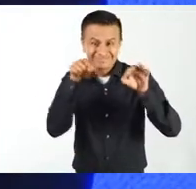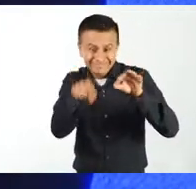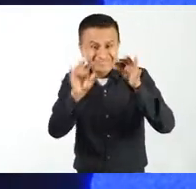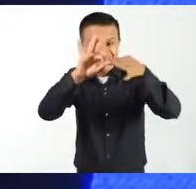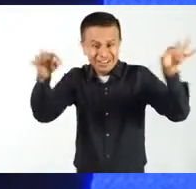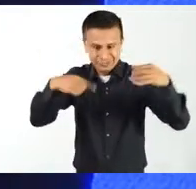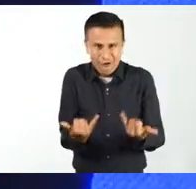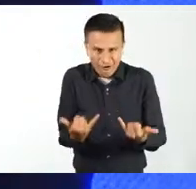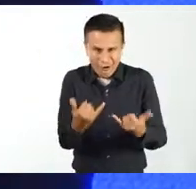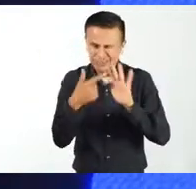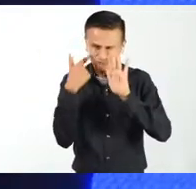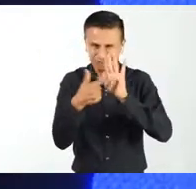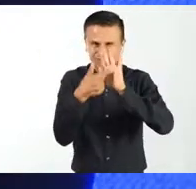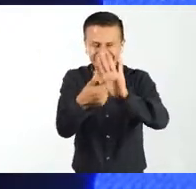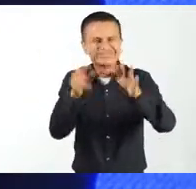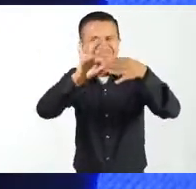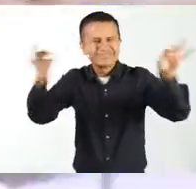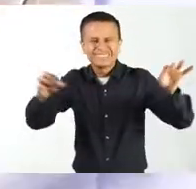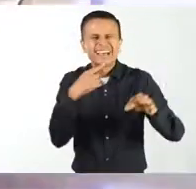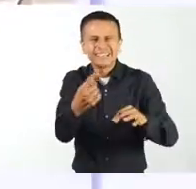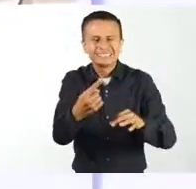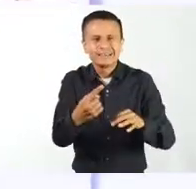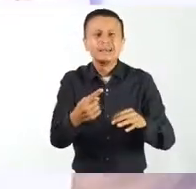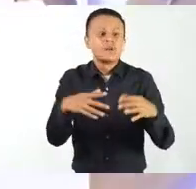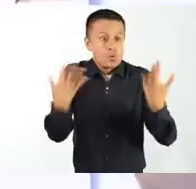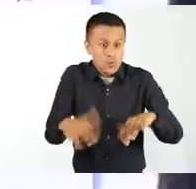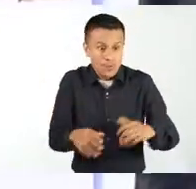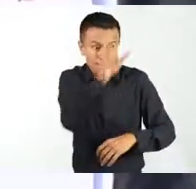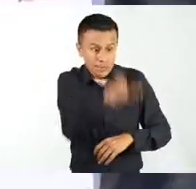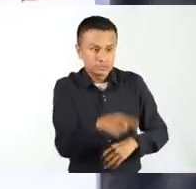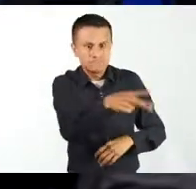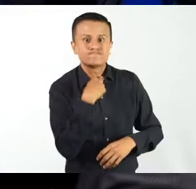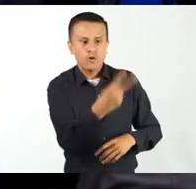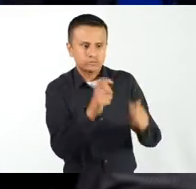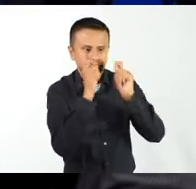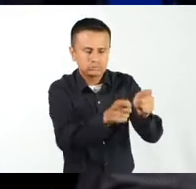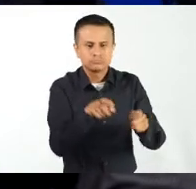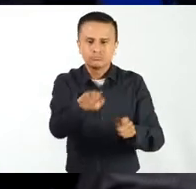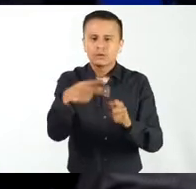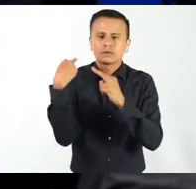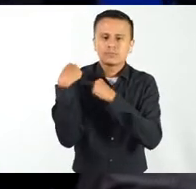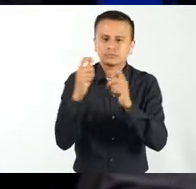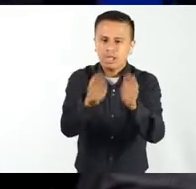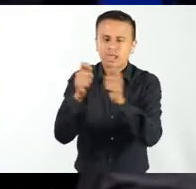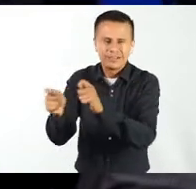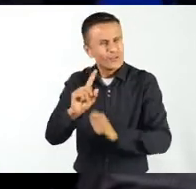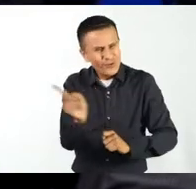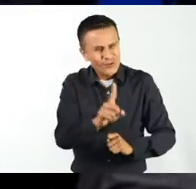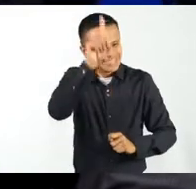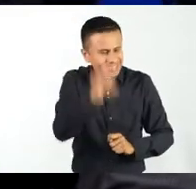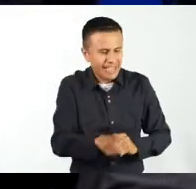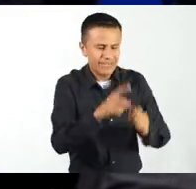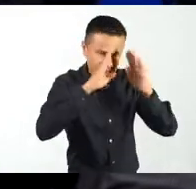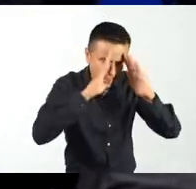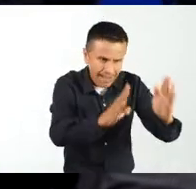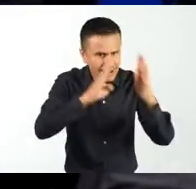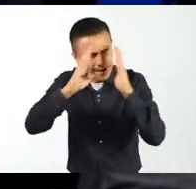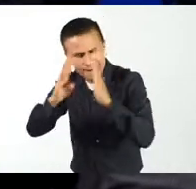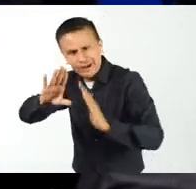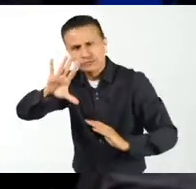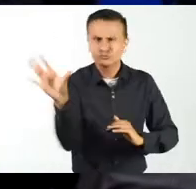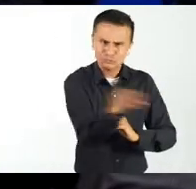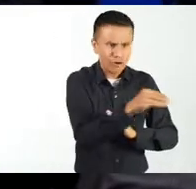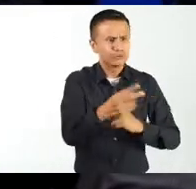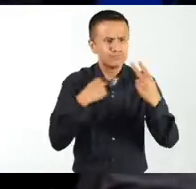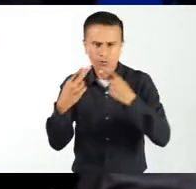at municipal level and also at very local level. That was a really fantastic quote that came today and it also came out in the youth sessions,